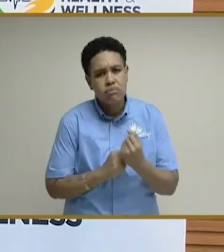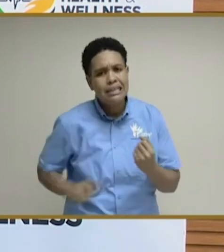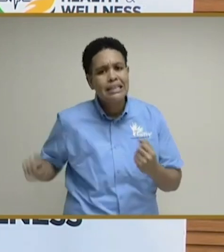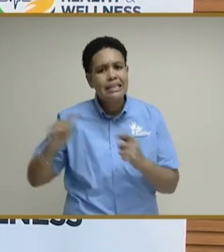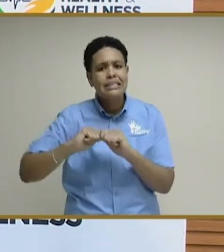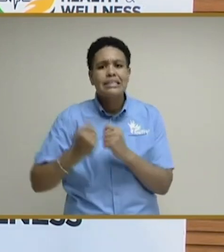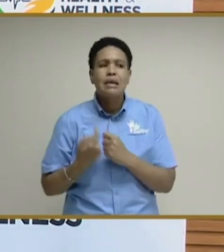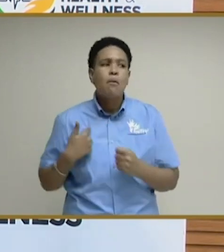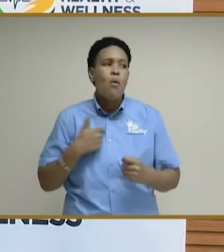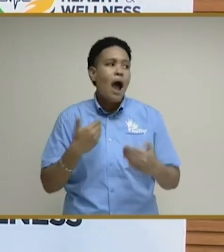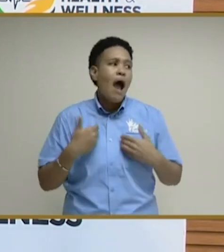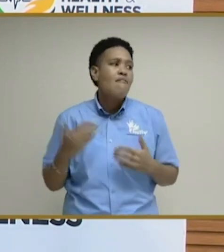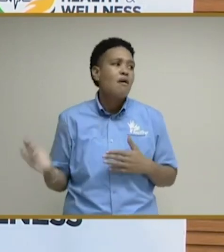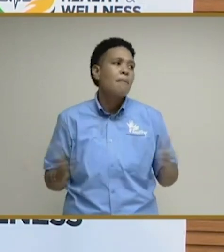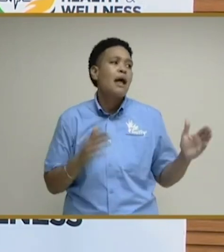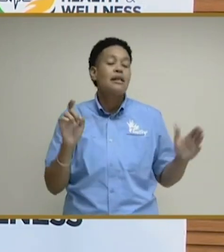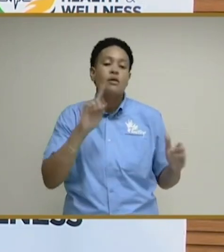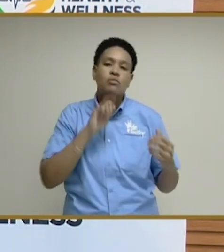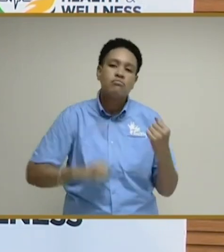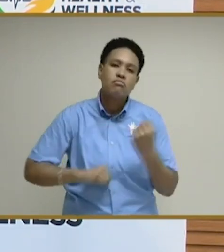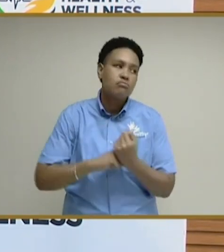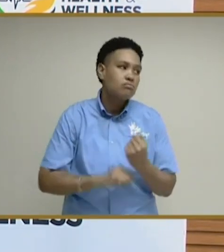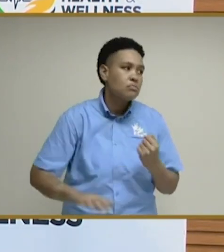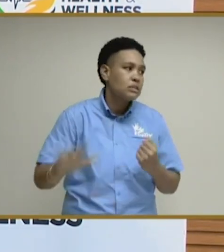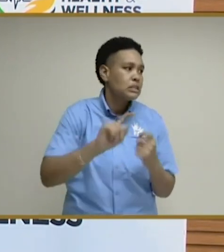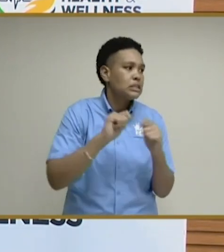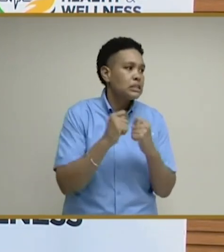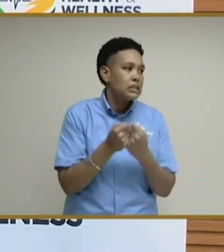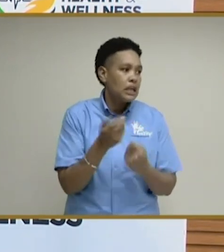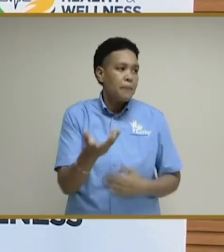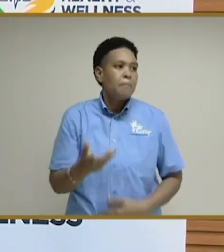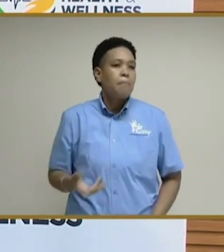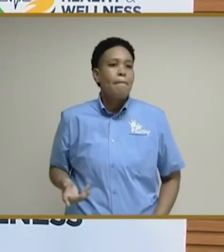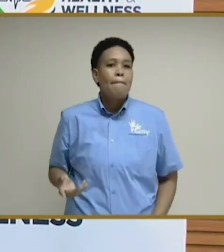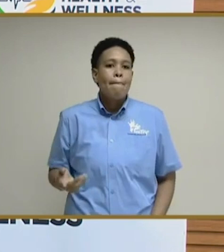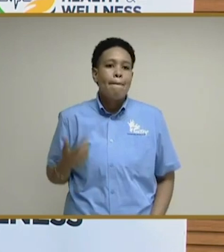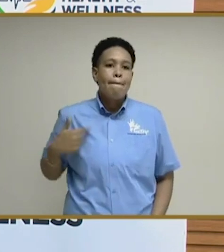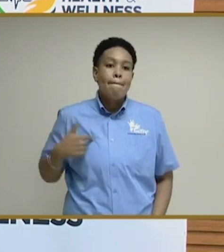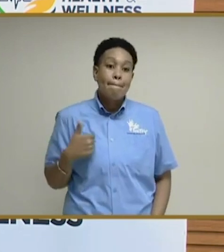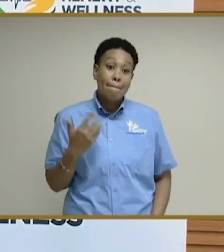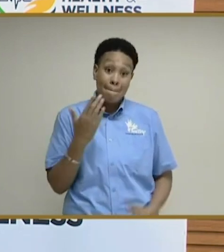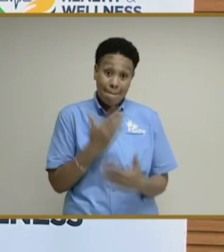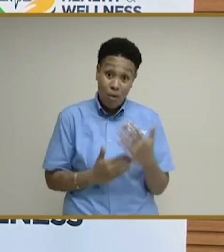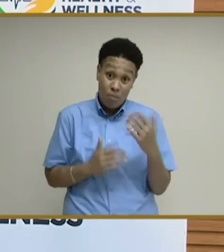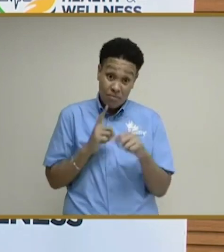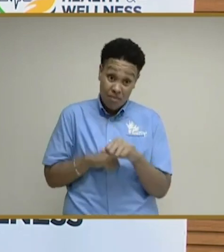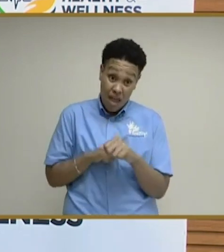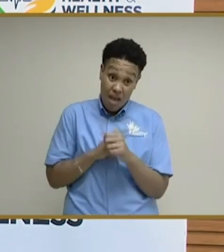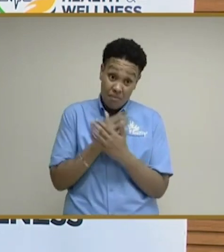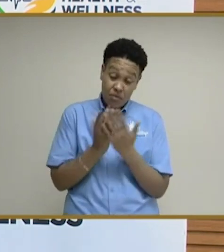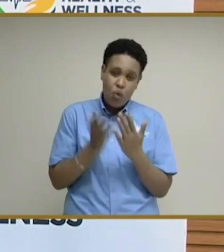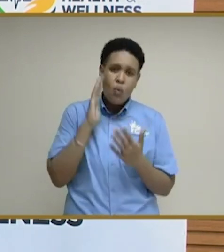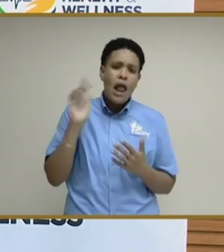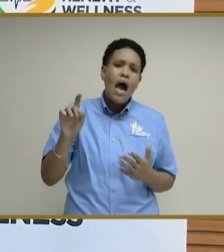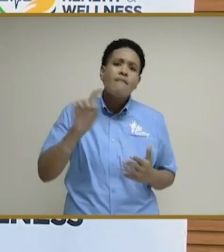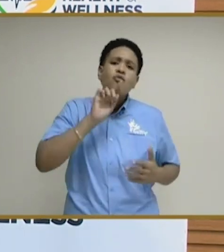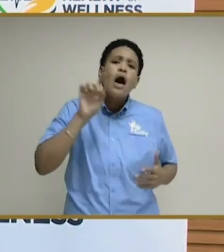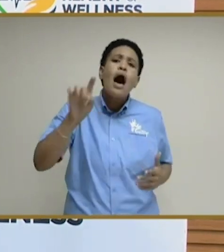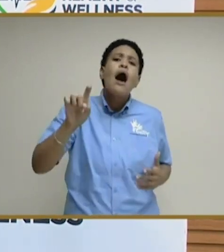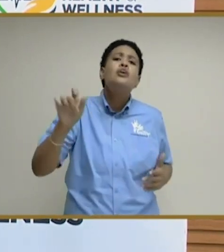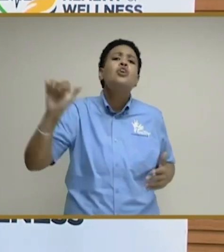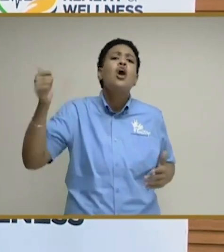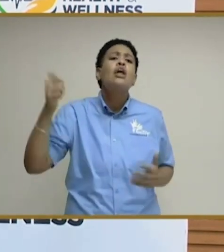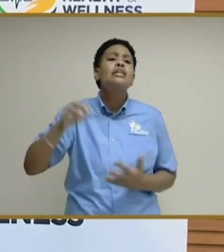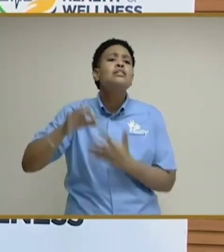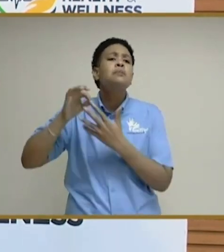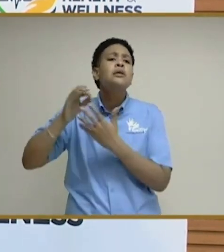that's there to reinforce the team. And we, in some instances, will have to ask the other